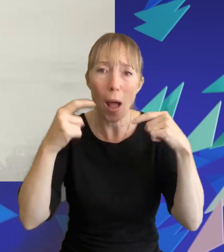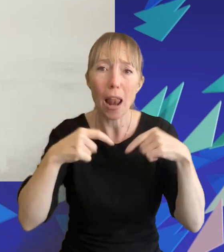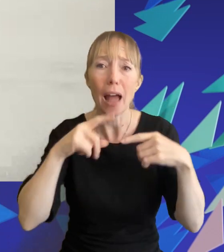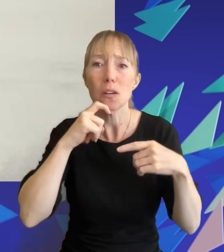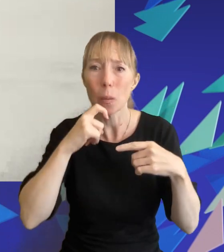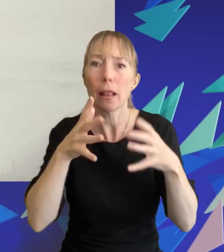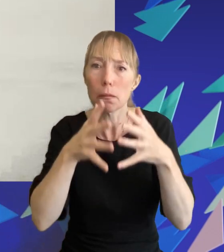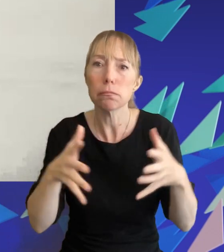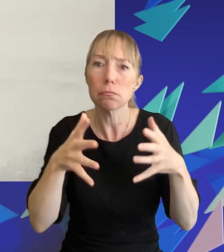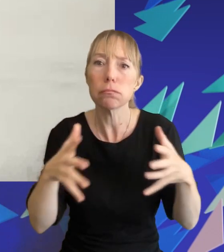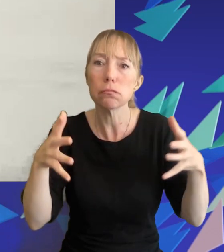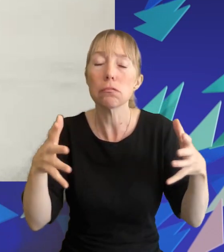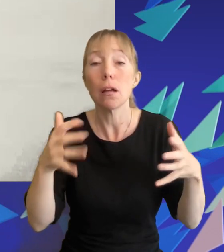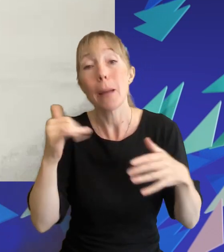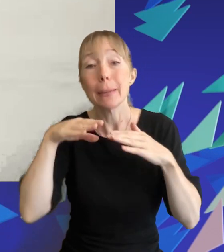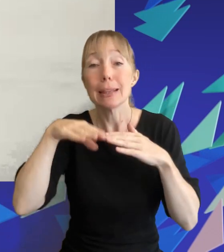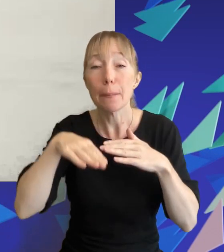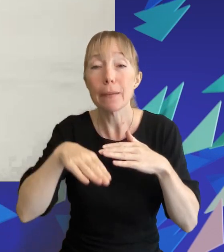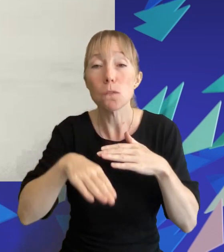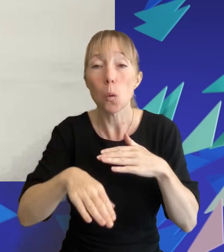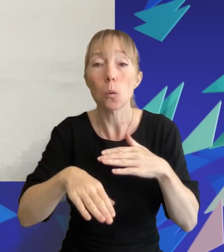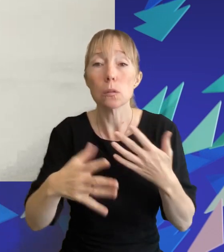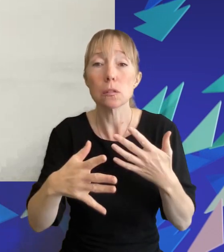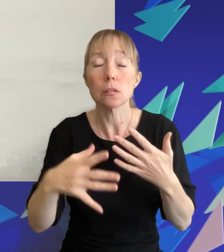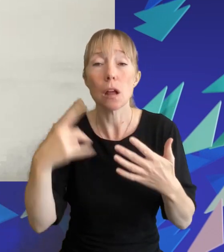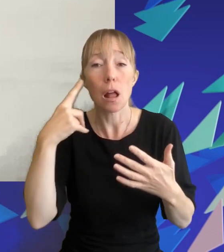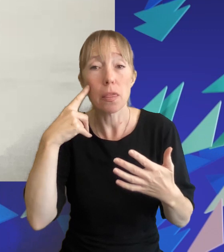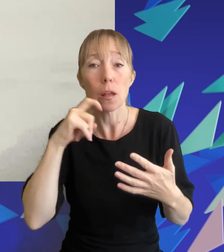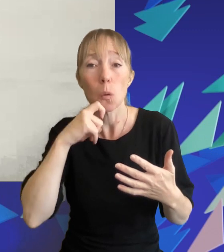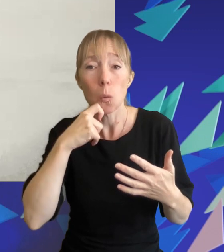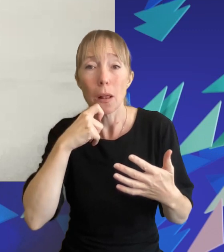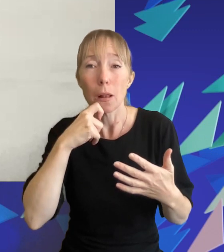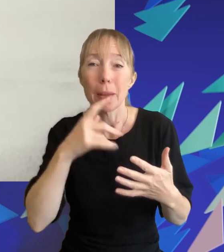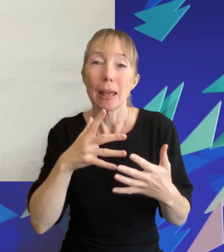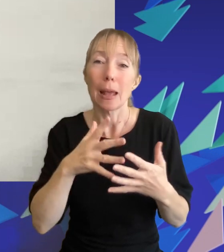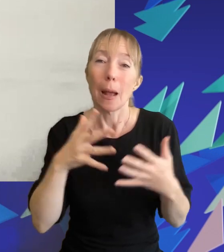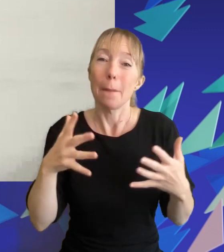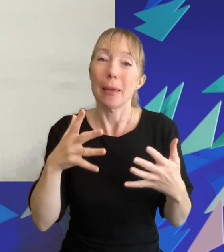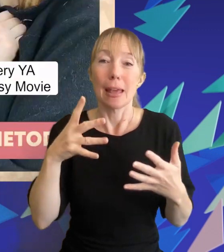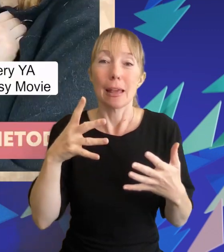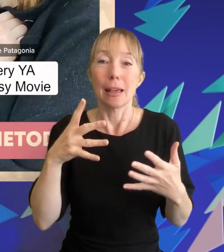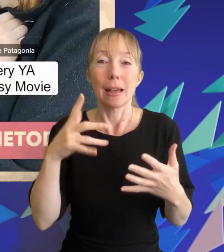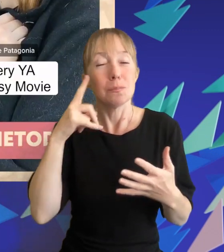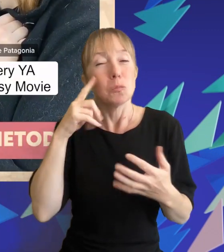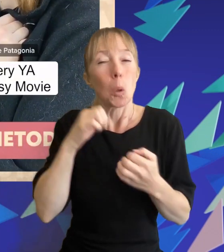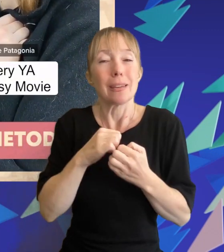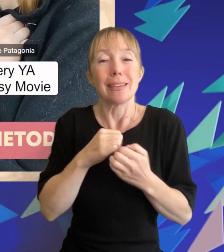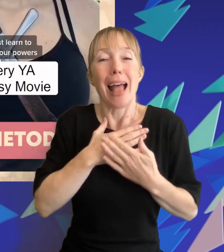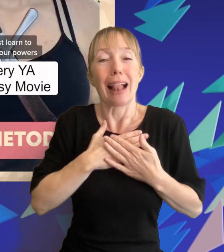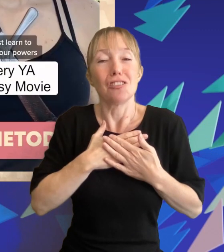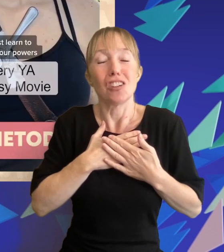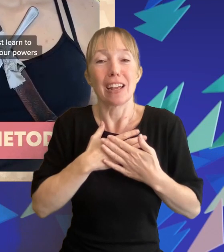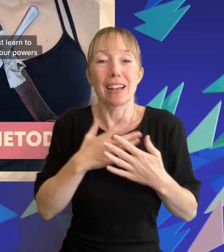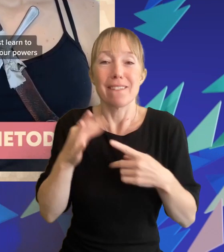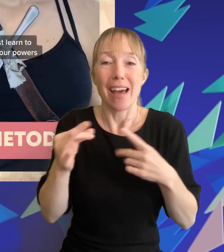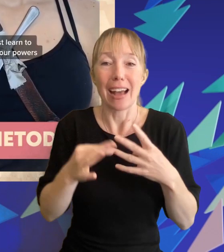up even more even if it dips and falls i think that's always going to be a big nostalgic factor for people this content is amassing